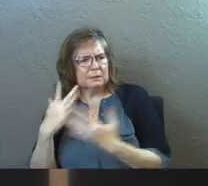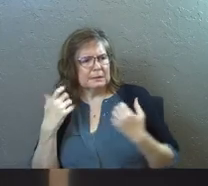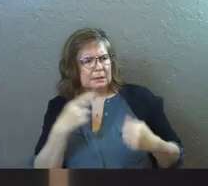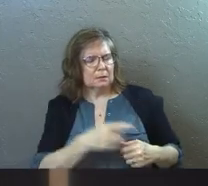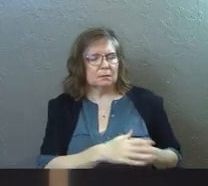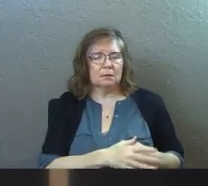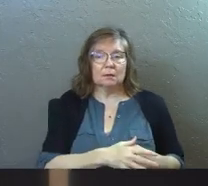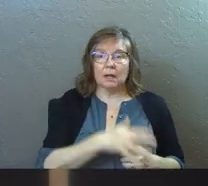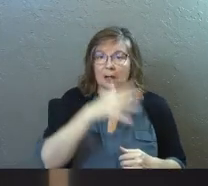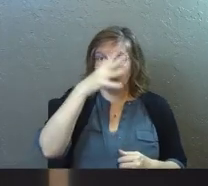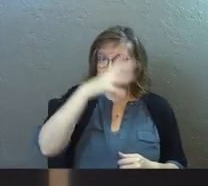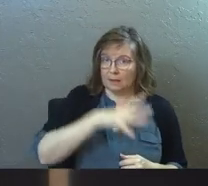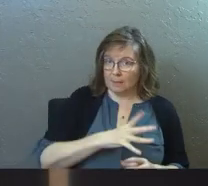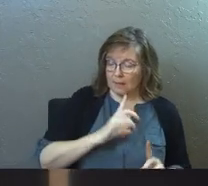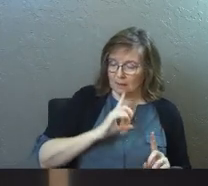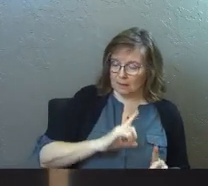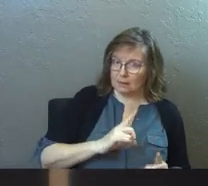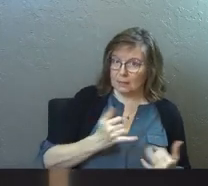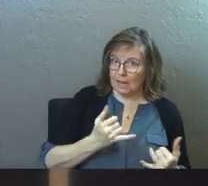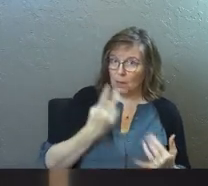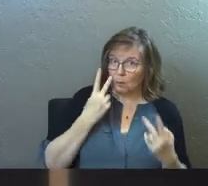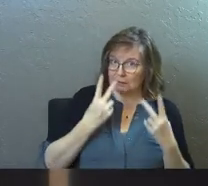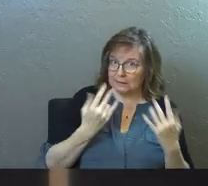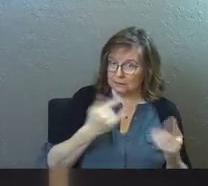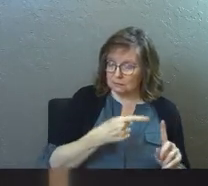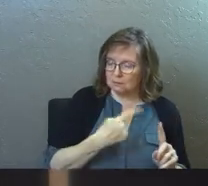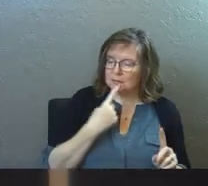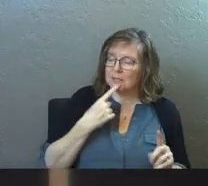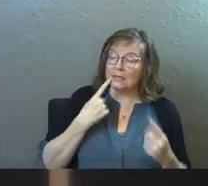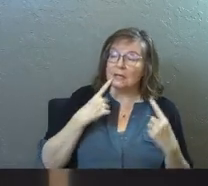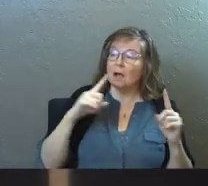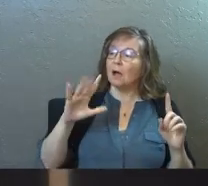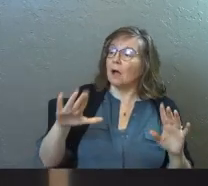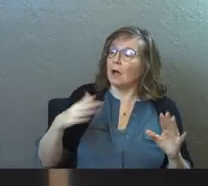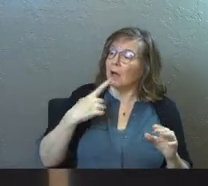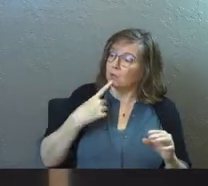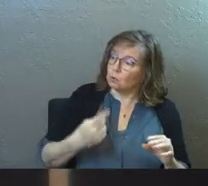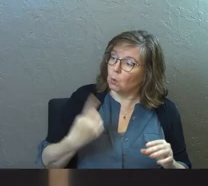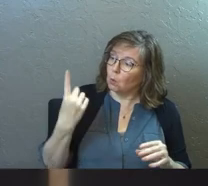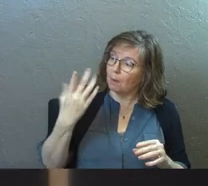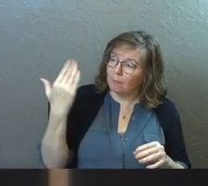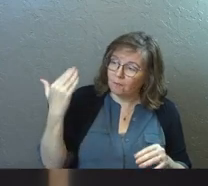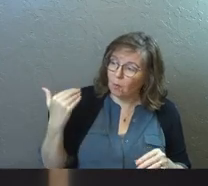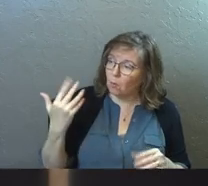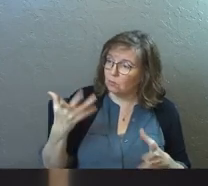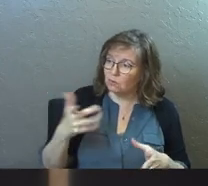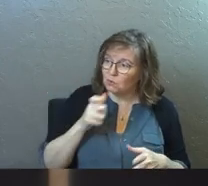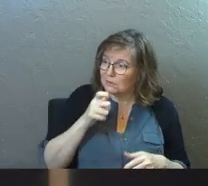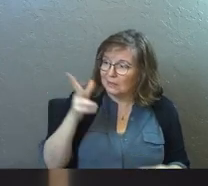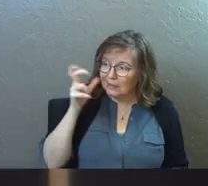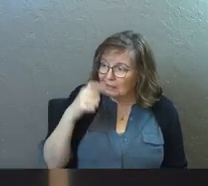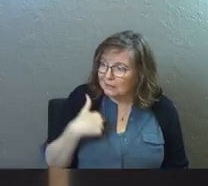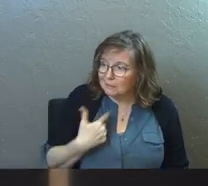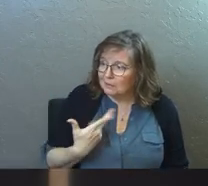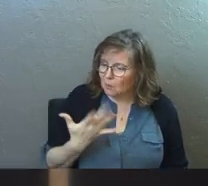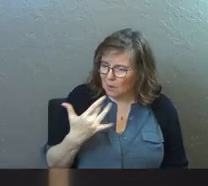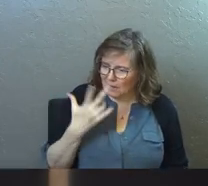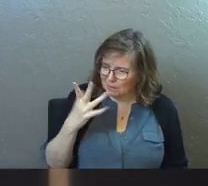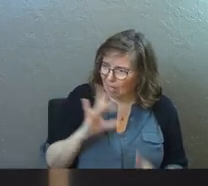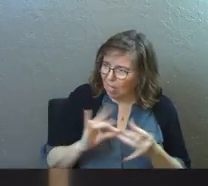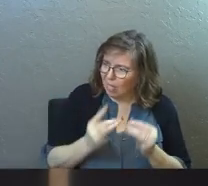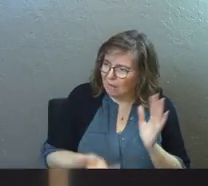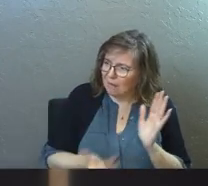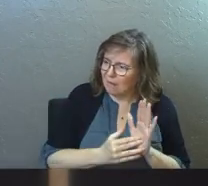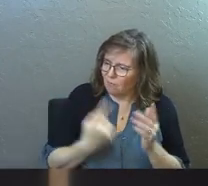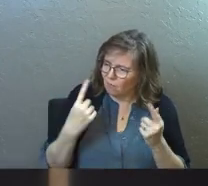Look, the man, this is the, this is the man who is now seen. He exclaimed, I told you once, didn't you listen? Why do you want to hear